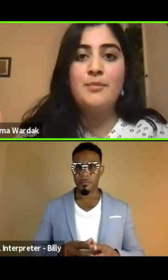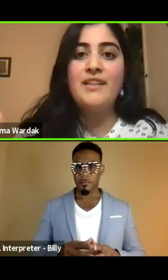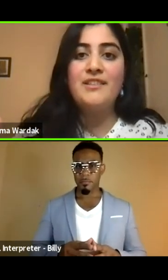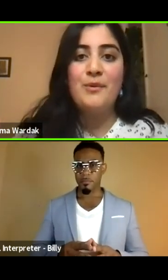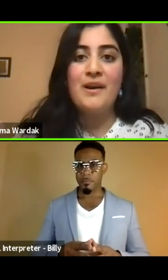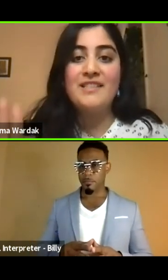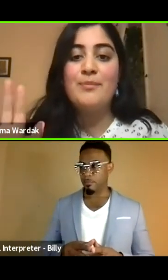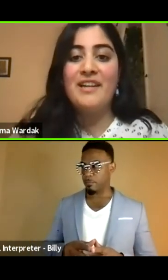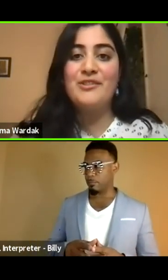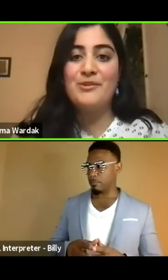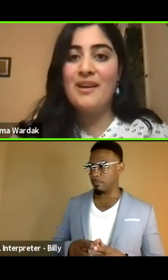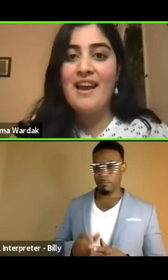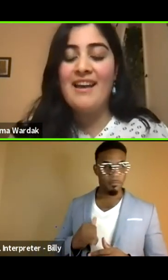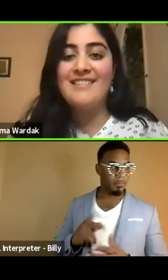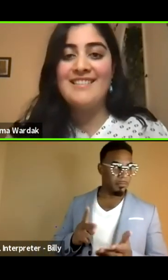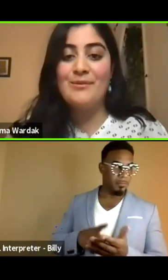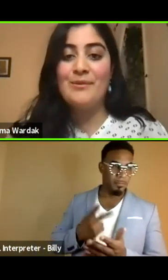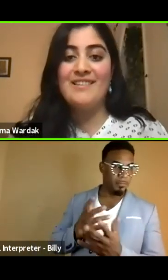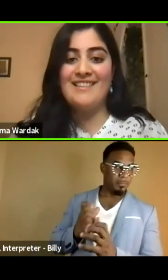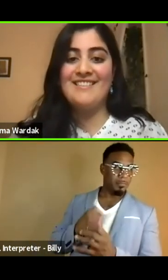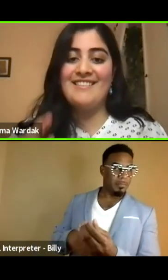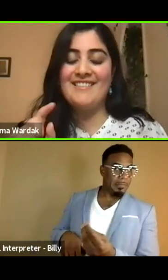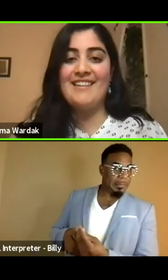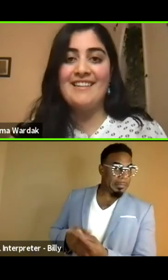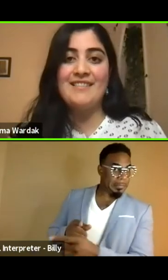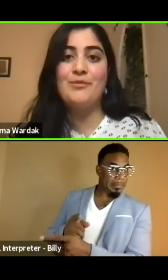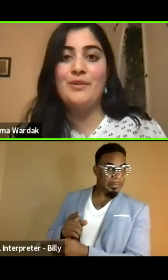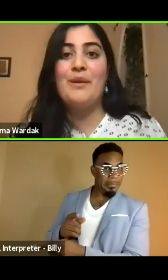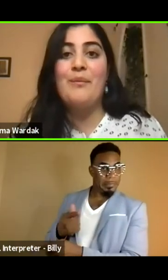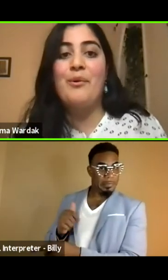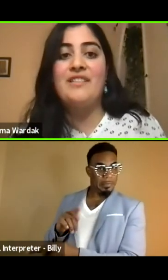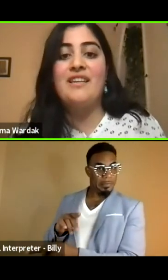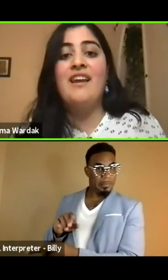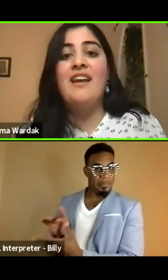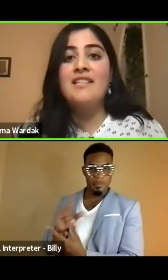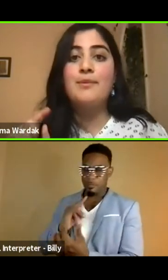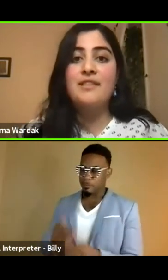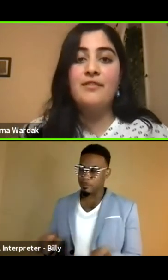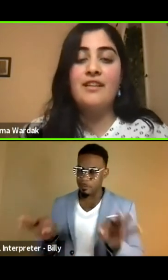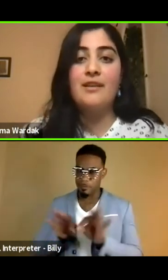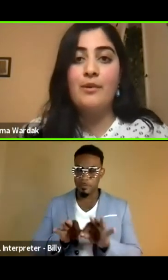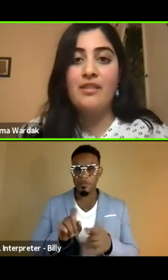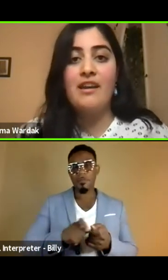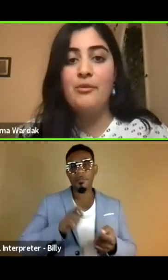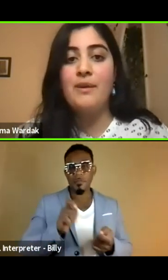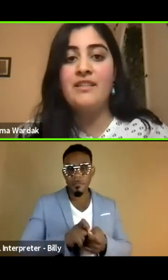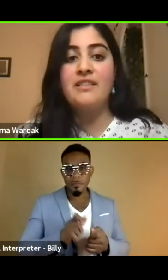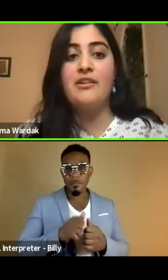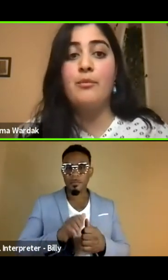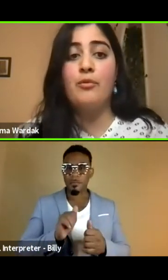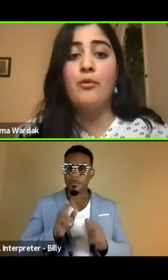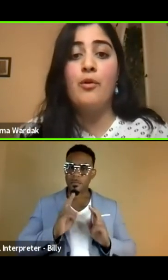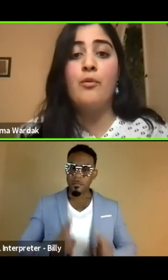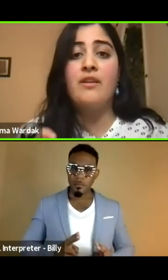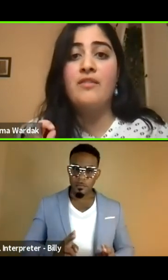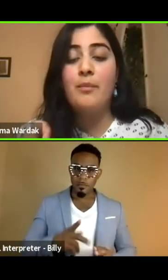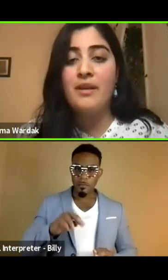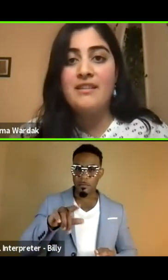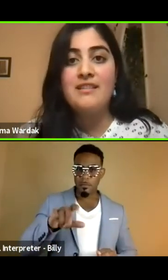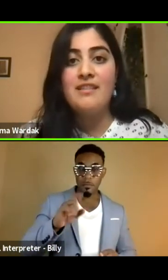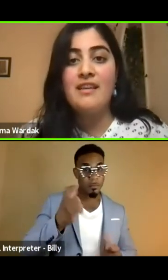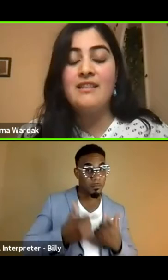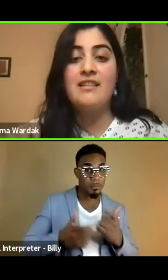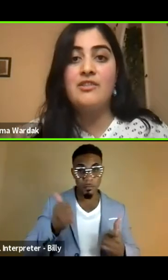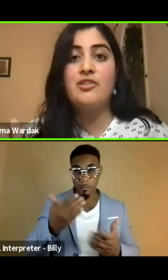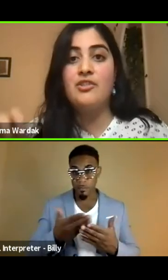Not to speak twice, but I just want to add to what Hazel said, because it's really important, specifically with that humanitarian parole, one of